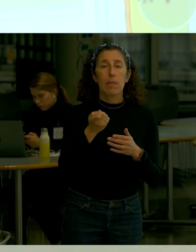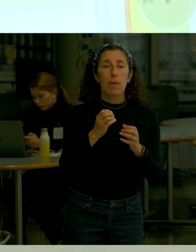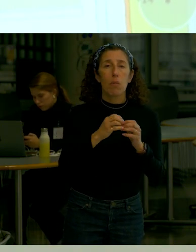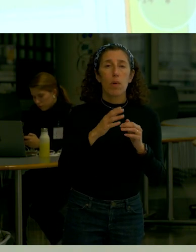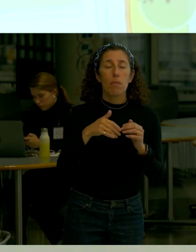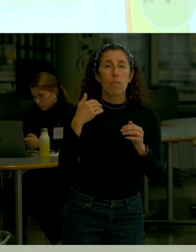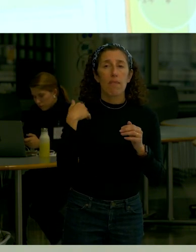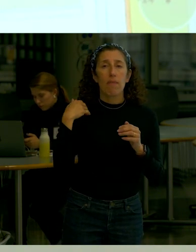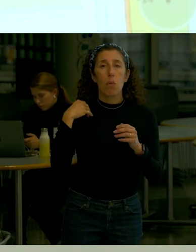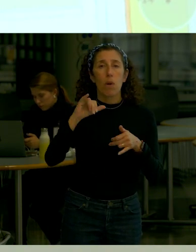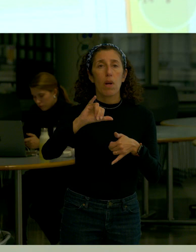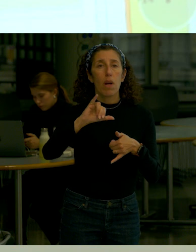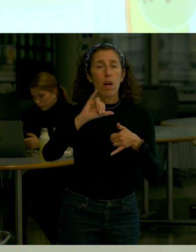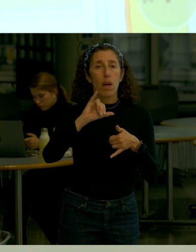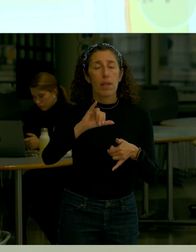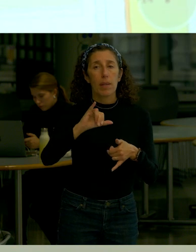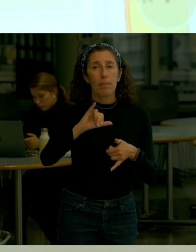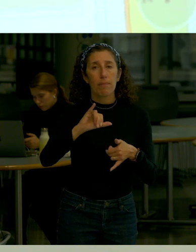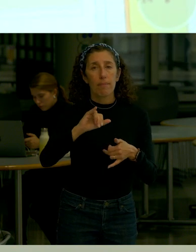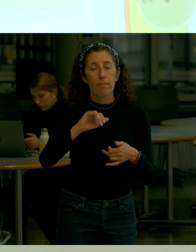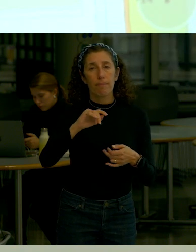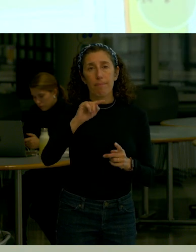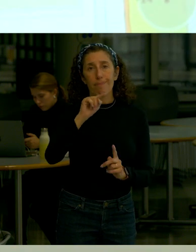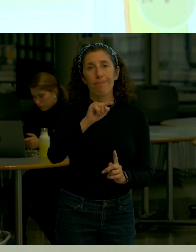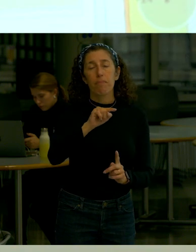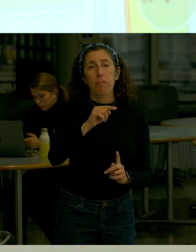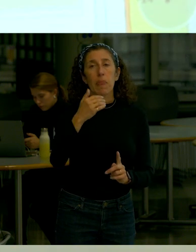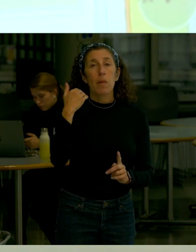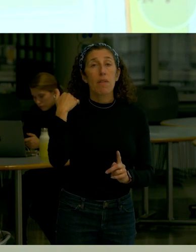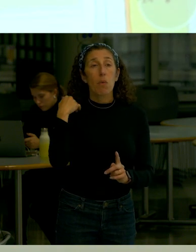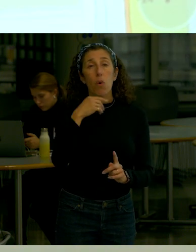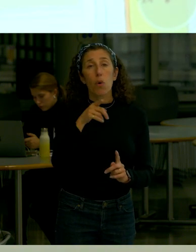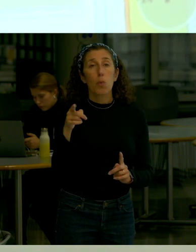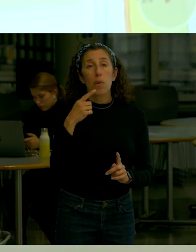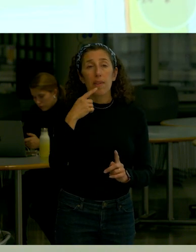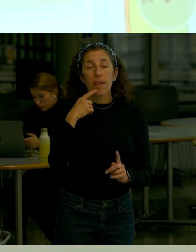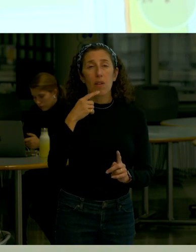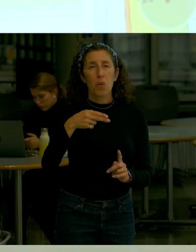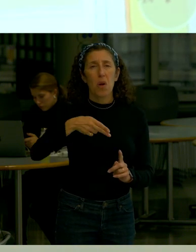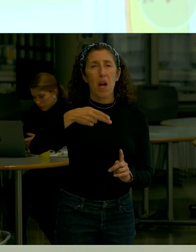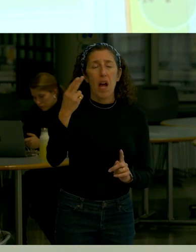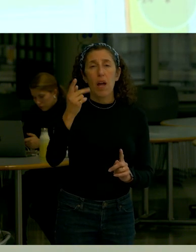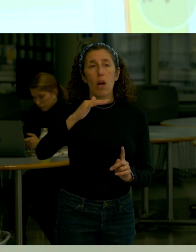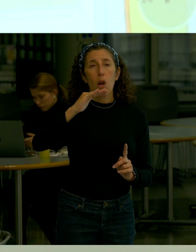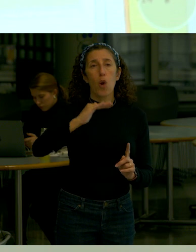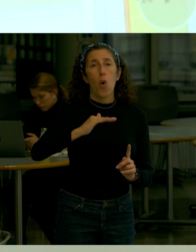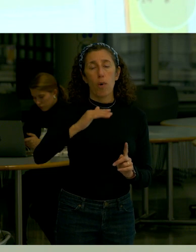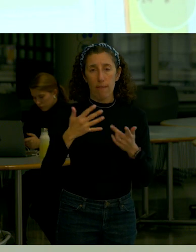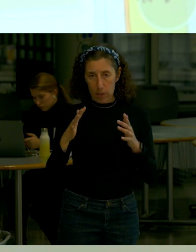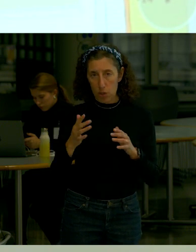got from the previous meeting Was that we had set that path too high And you guys wanted it lower So that's something that we accommodated in the design